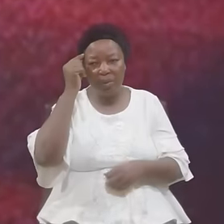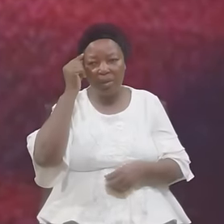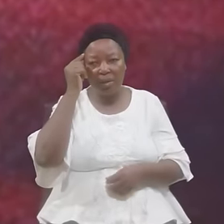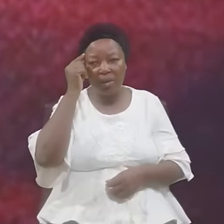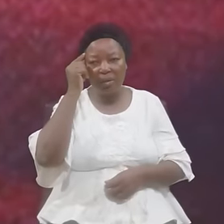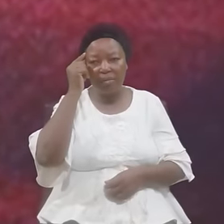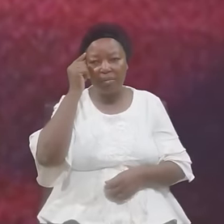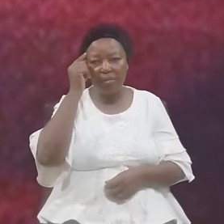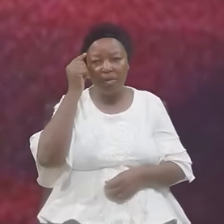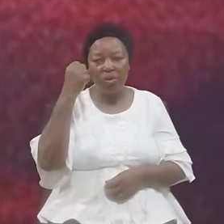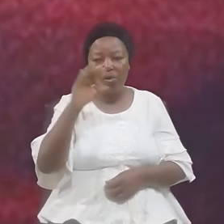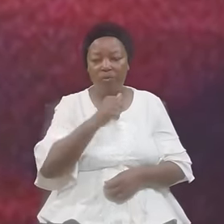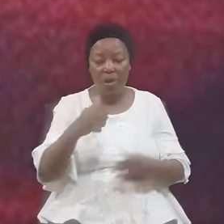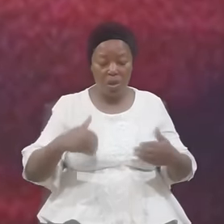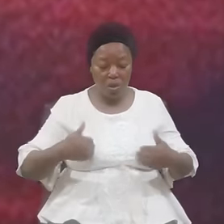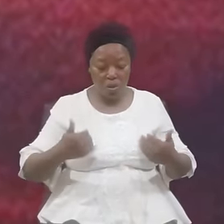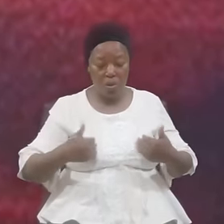Of A Young Man